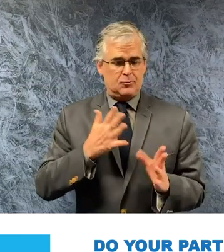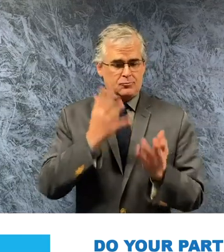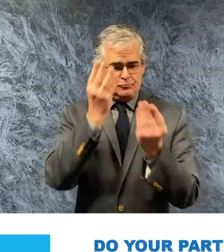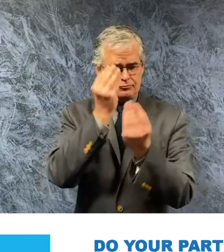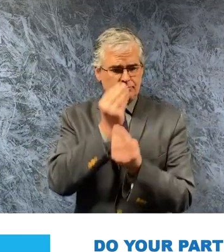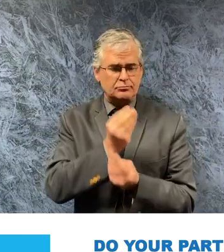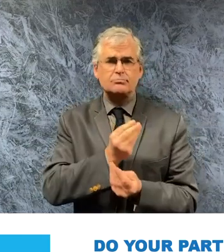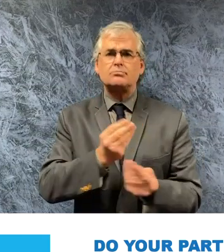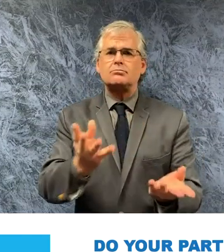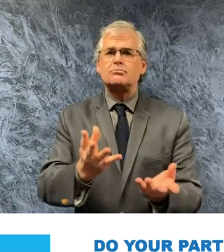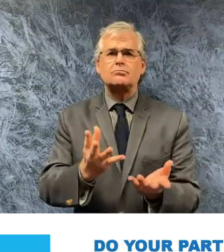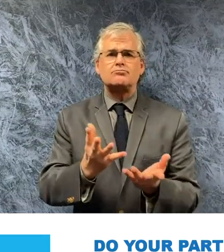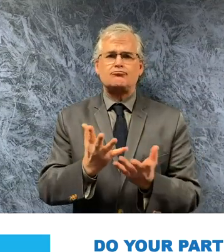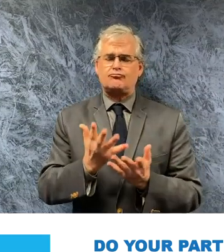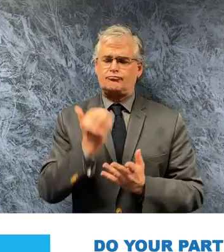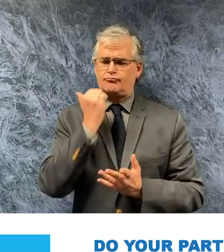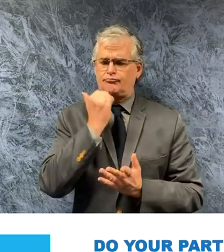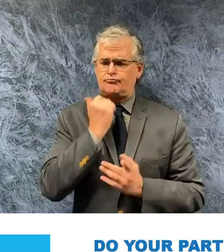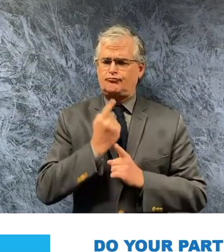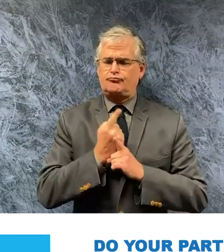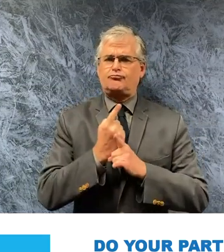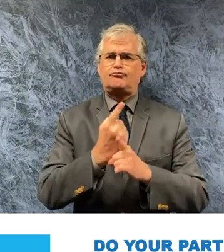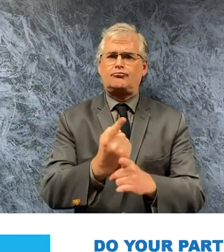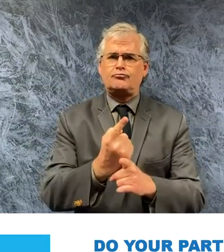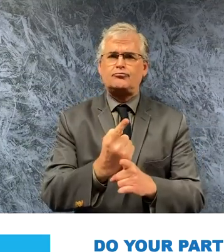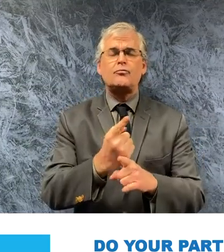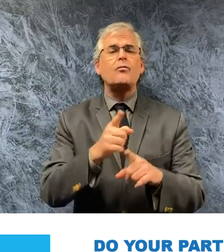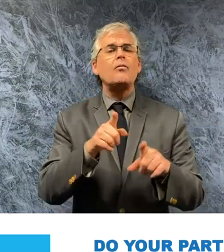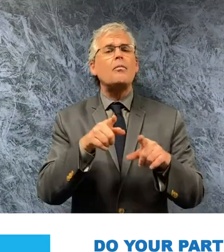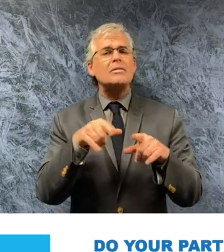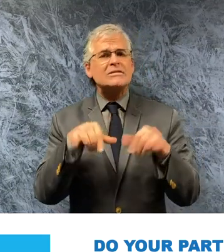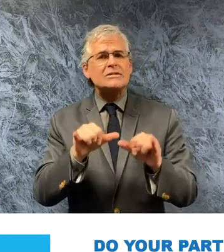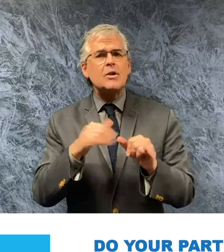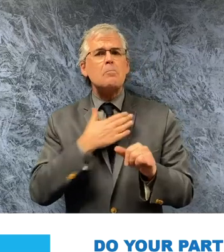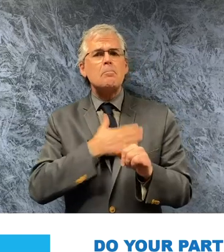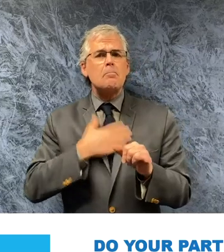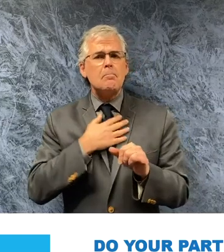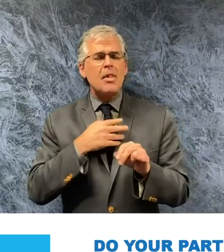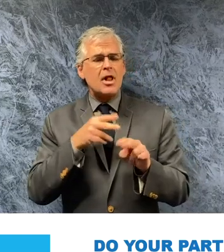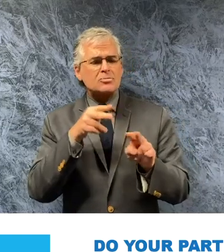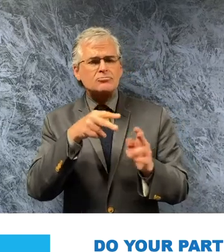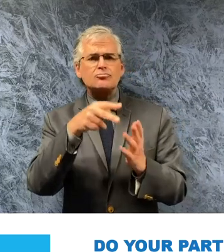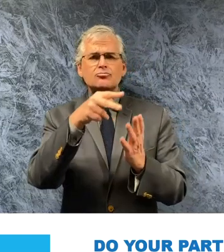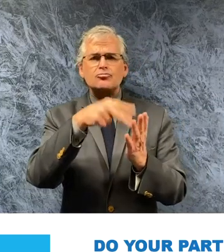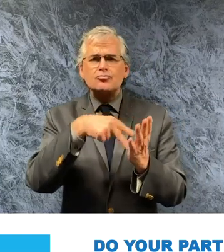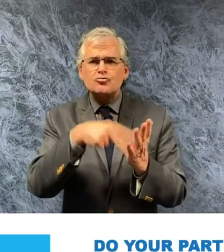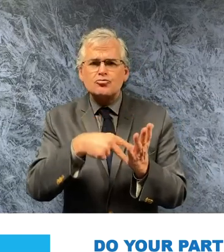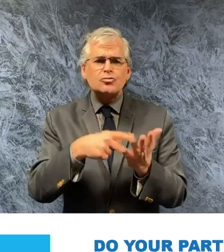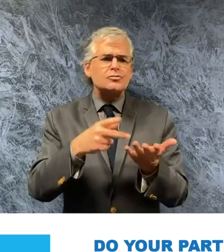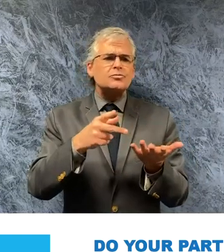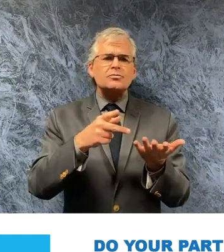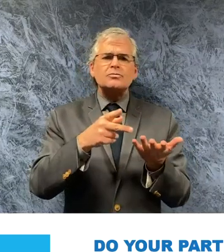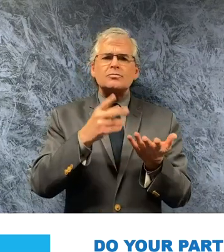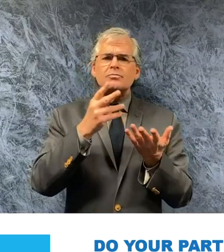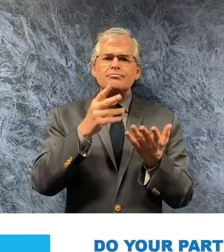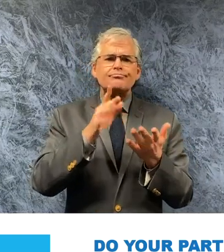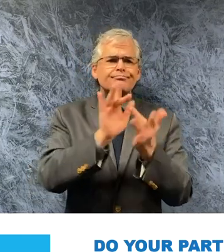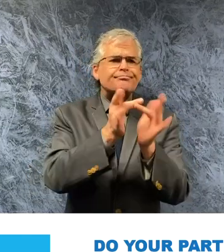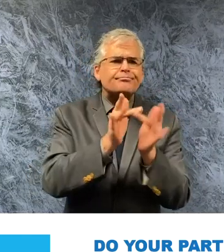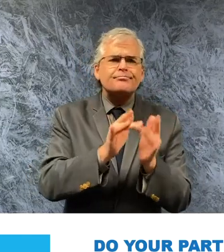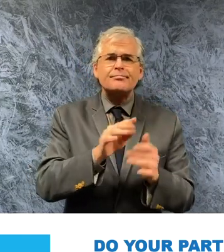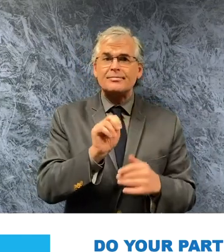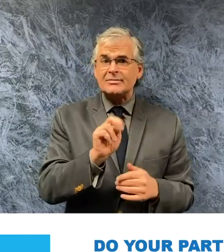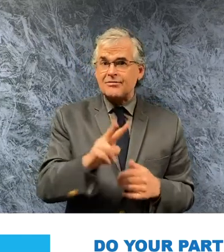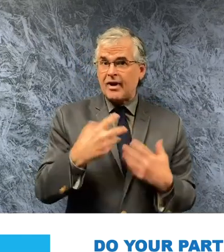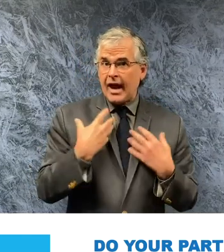nevadaans regularly please continue to get your news from trusted sources like the nevada health response you can follow us on